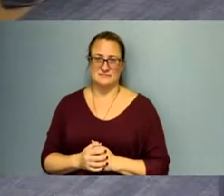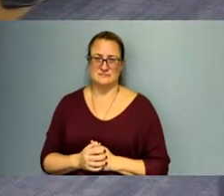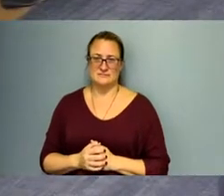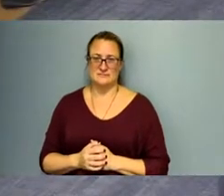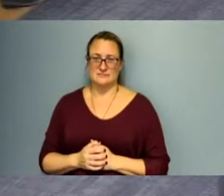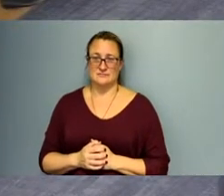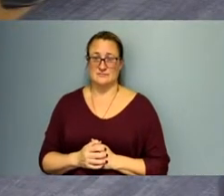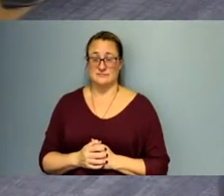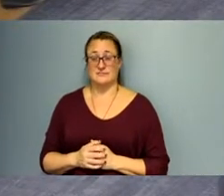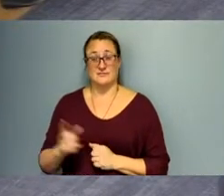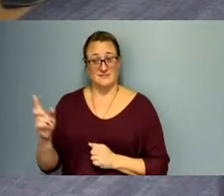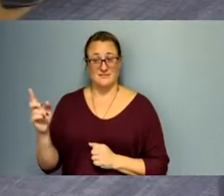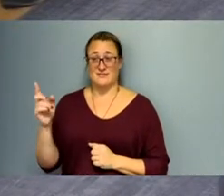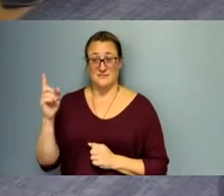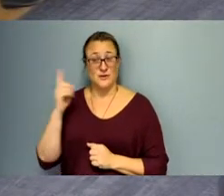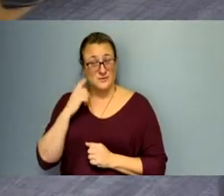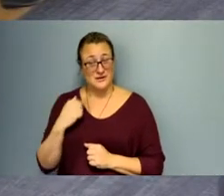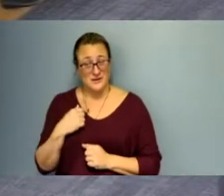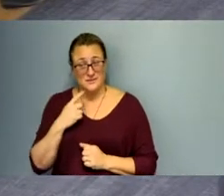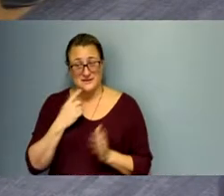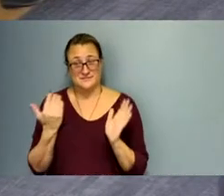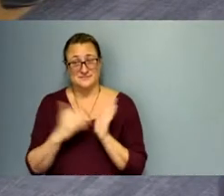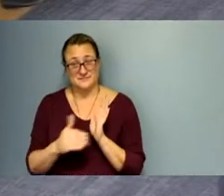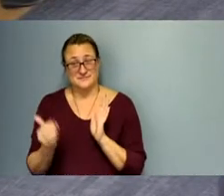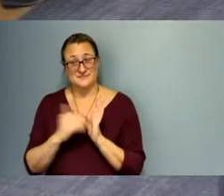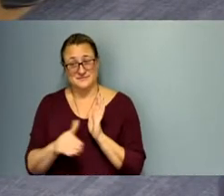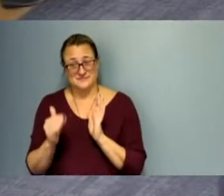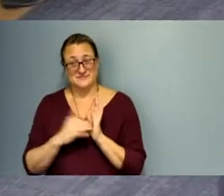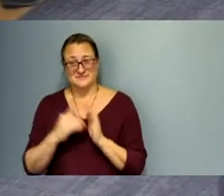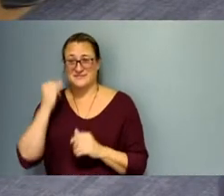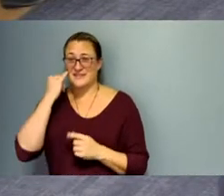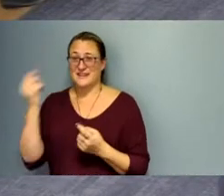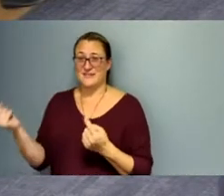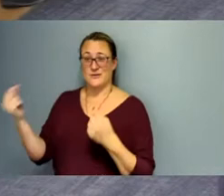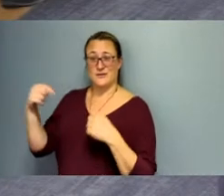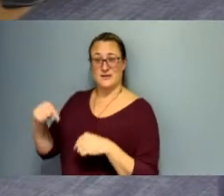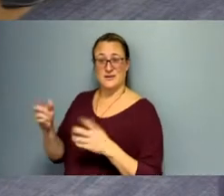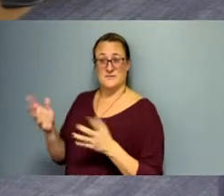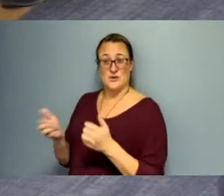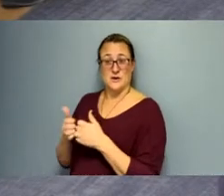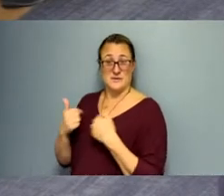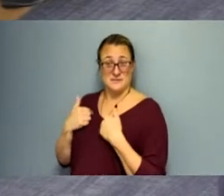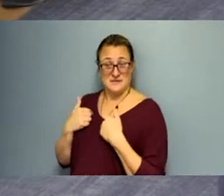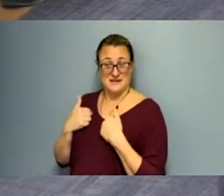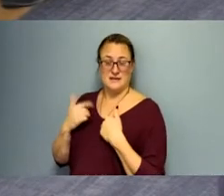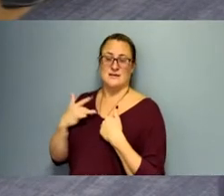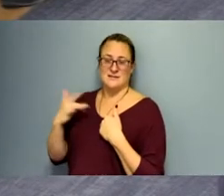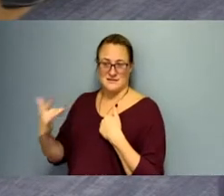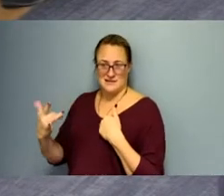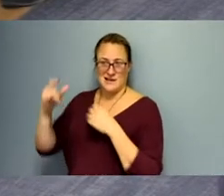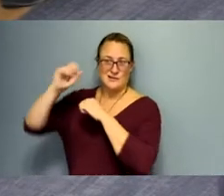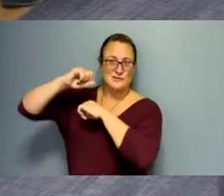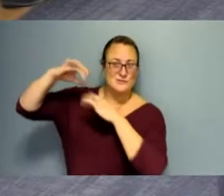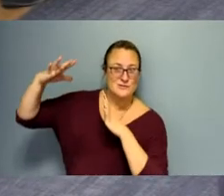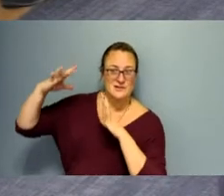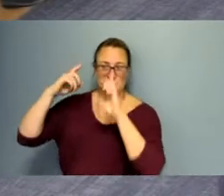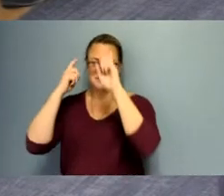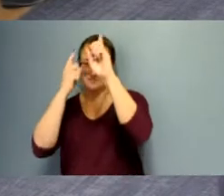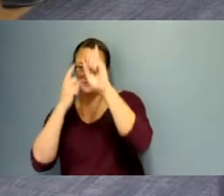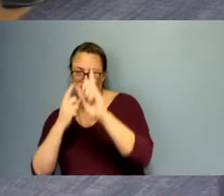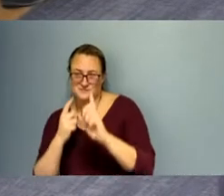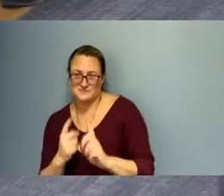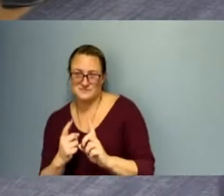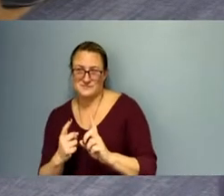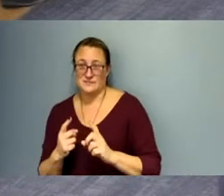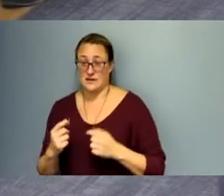And you will hear me say that. You come hang out with me, you will hear me talk about dreams. Because I don't know about you. When I grew up, I had